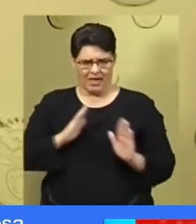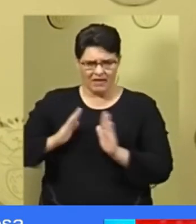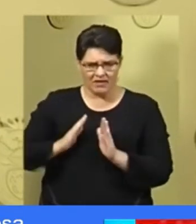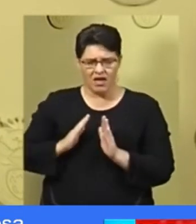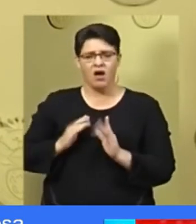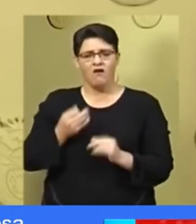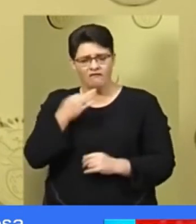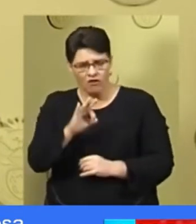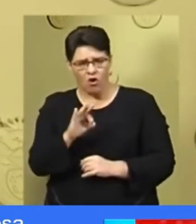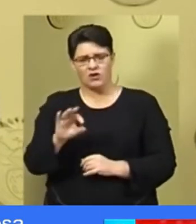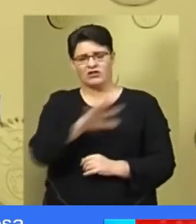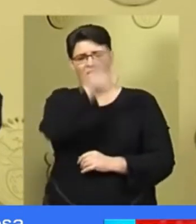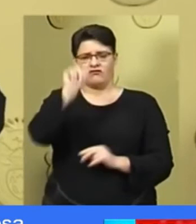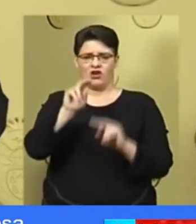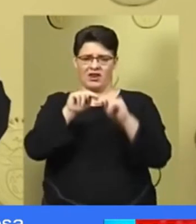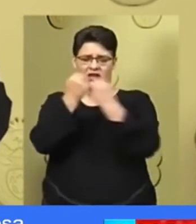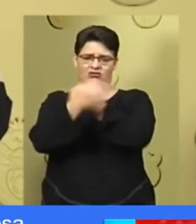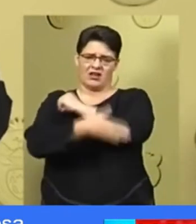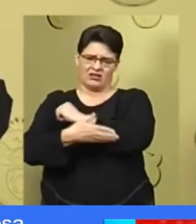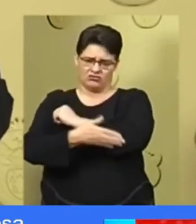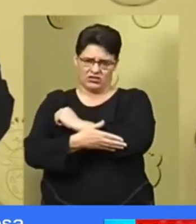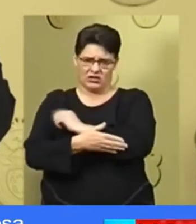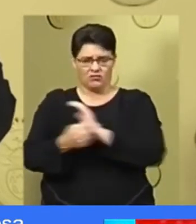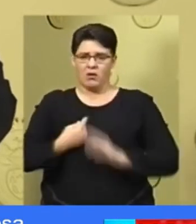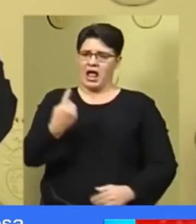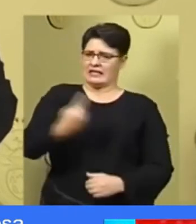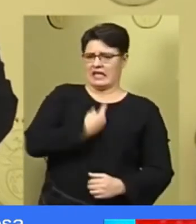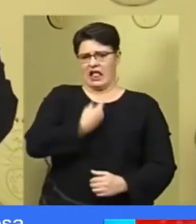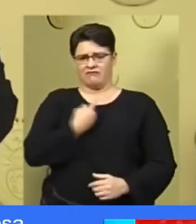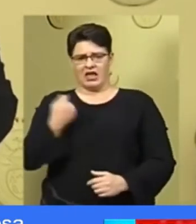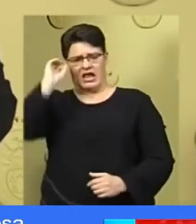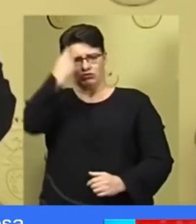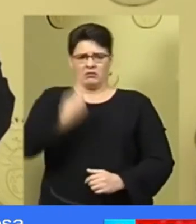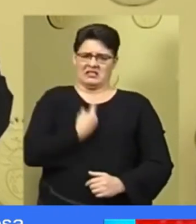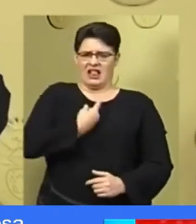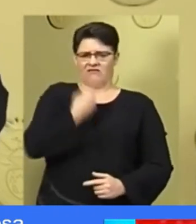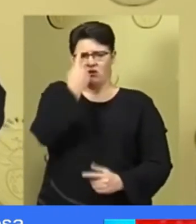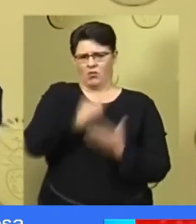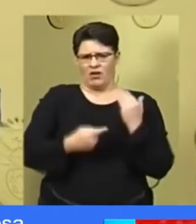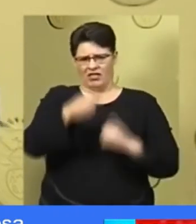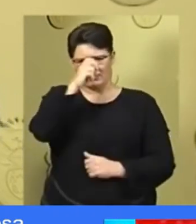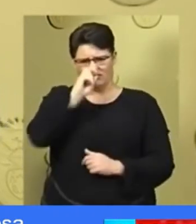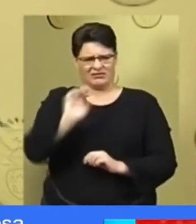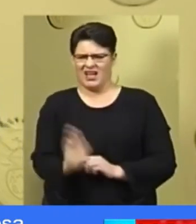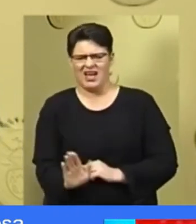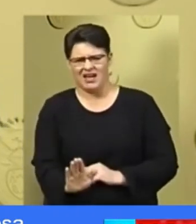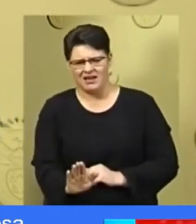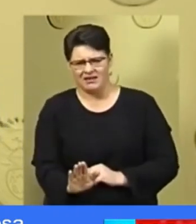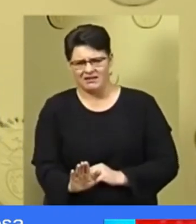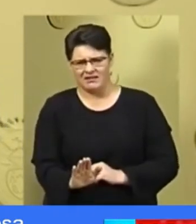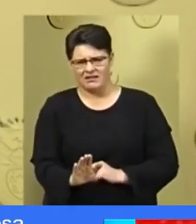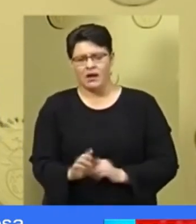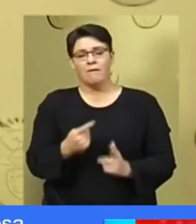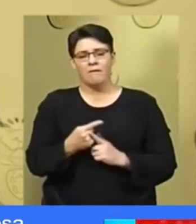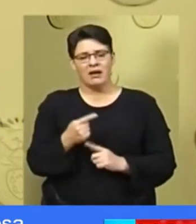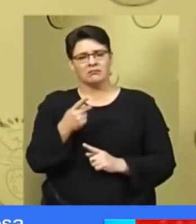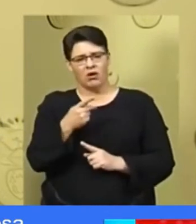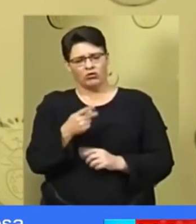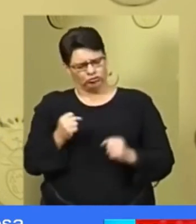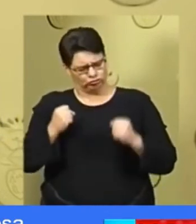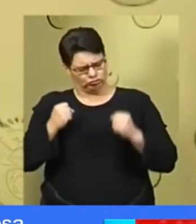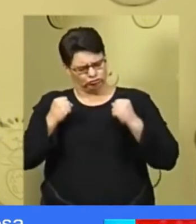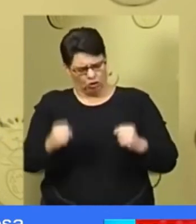nation and not in their own selfish interest. We will therefore act very